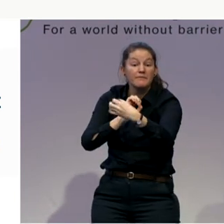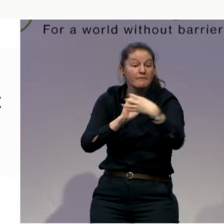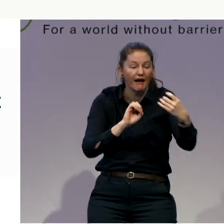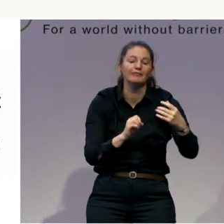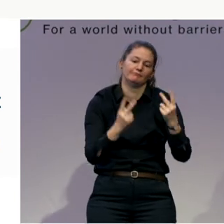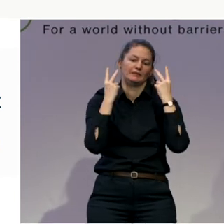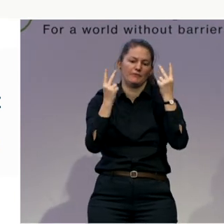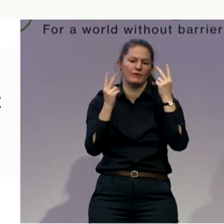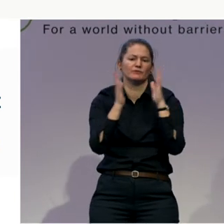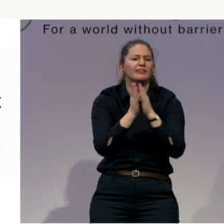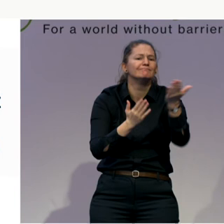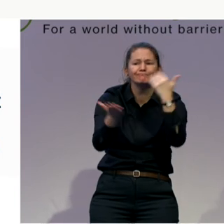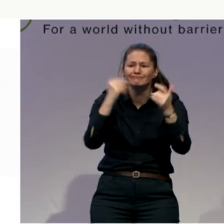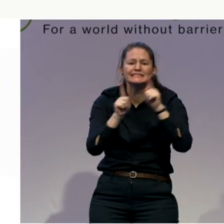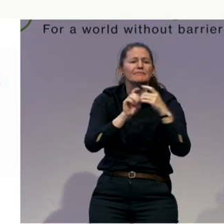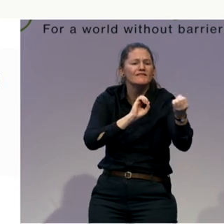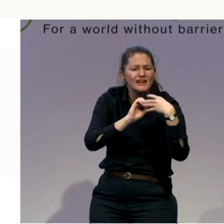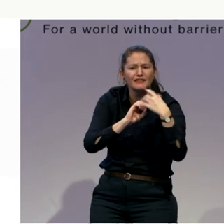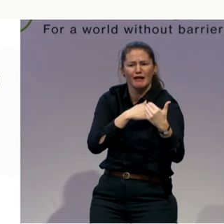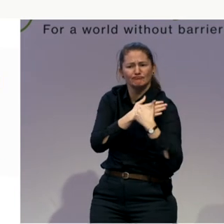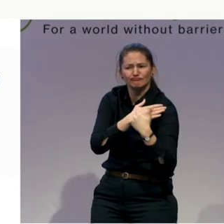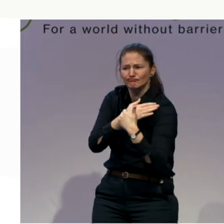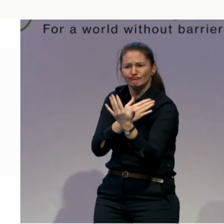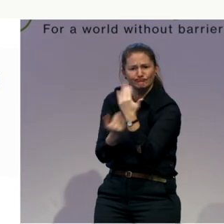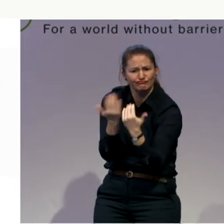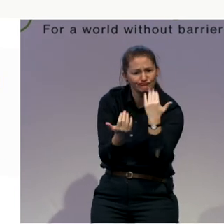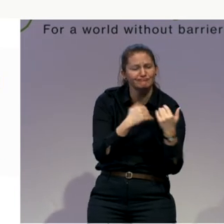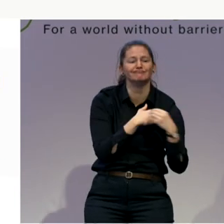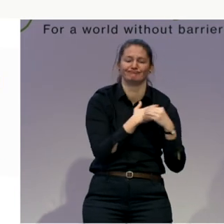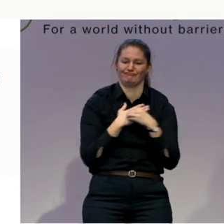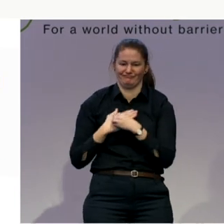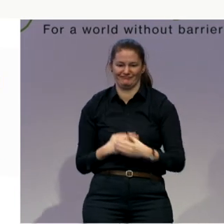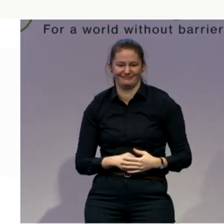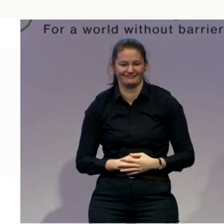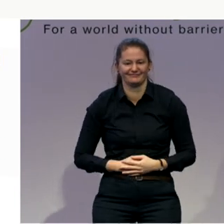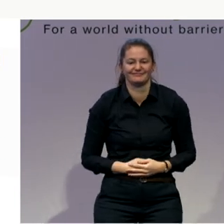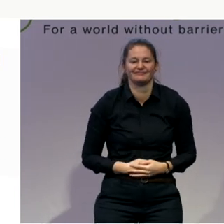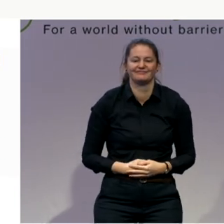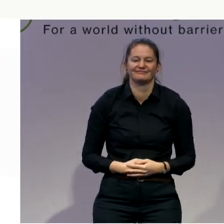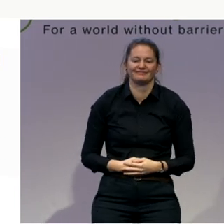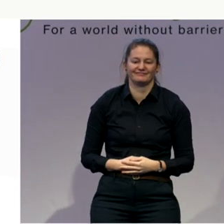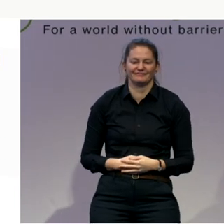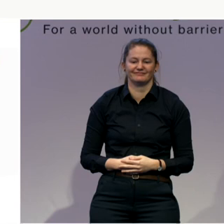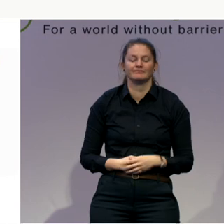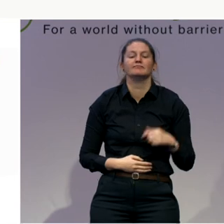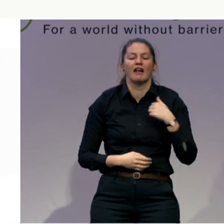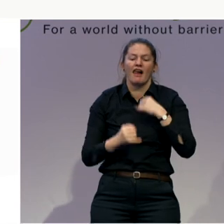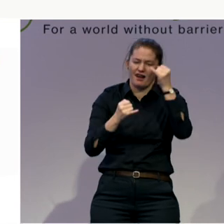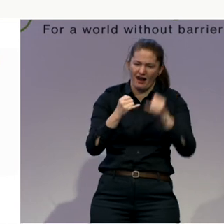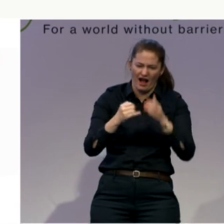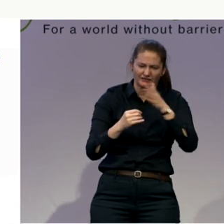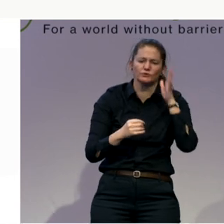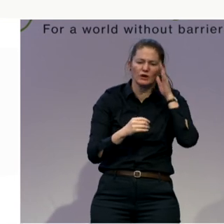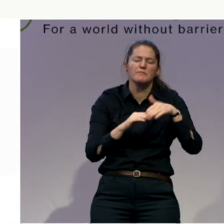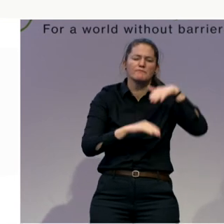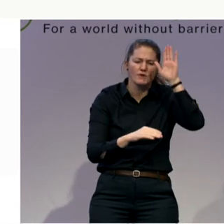Please make sure that you do that. We will be in the closing session. We'll be telling you exactly how, but just be mindful and thinking about some of the things